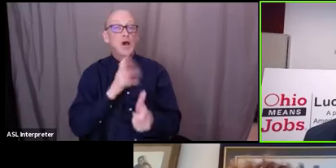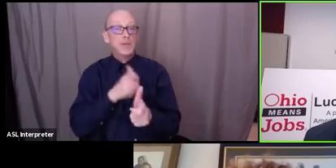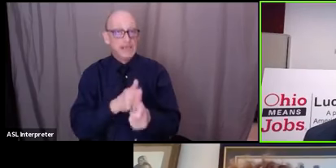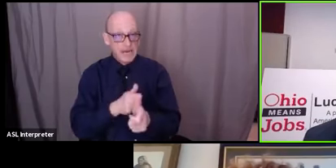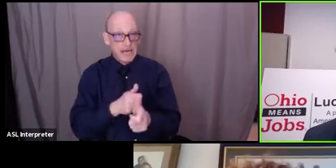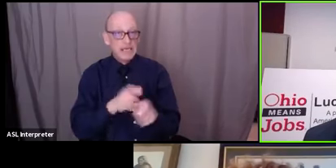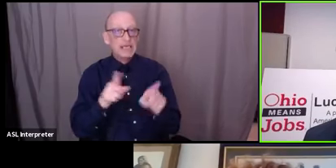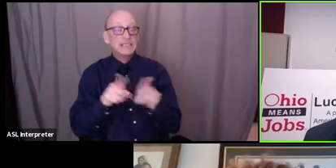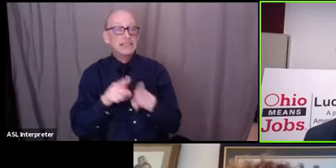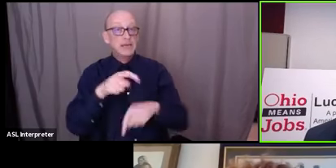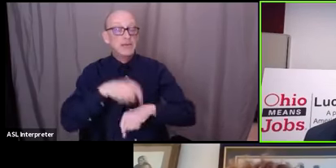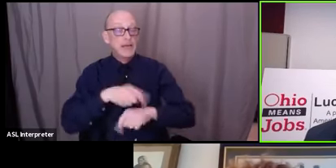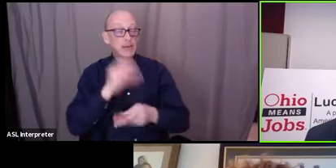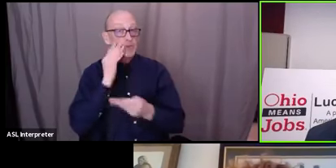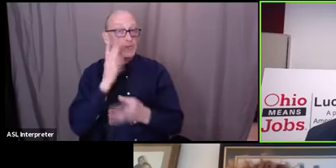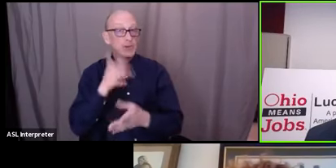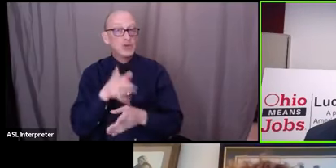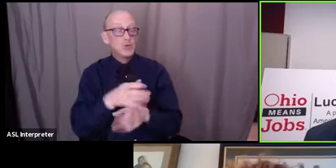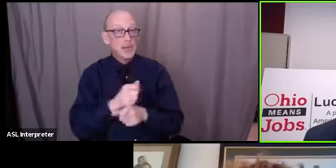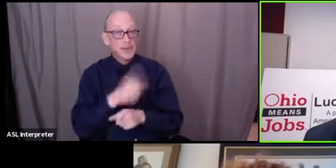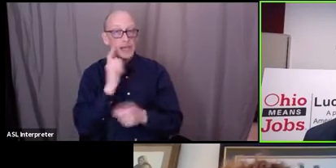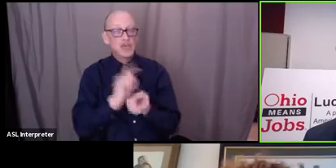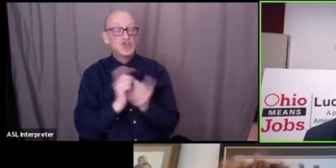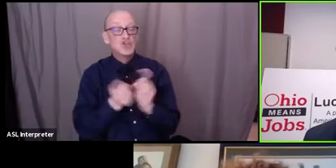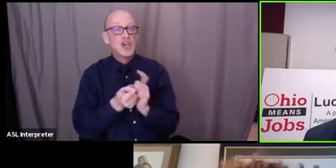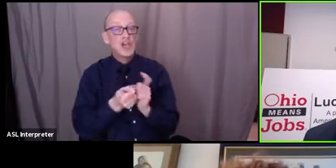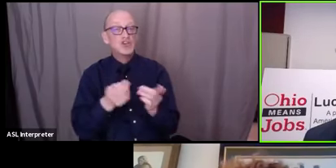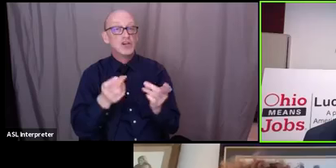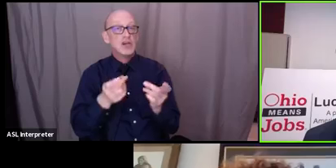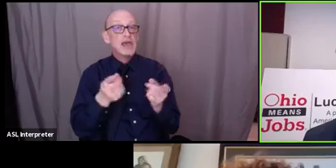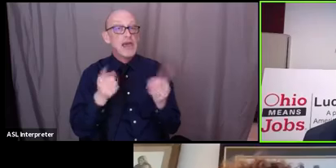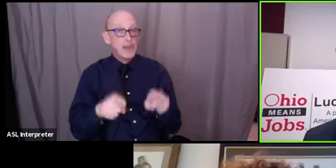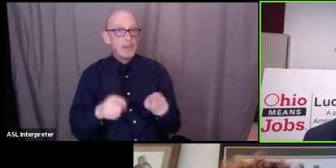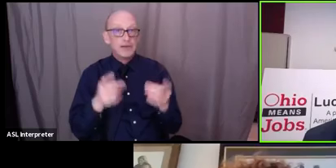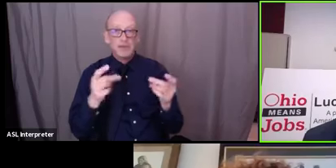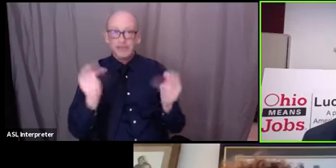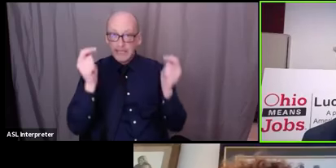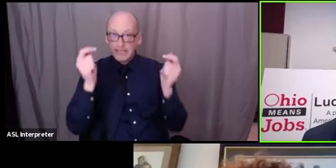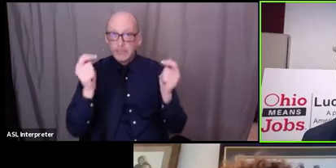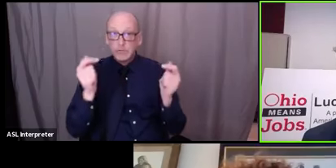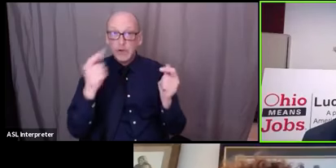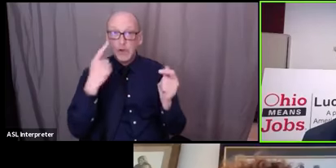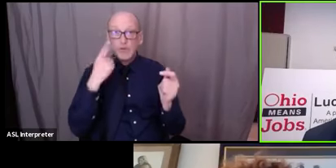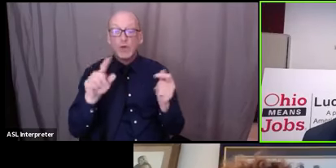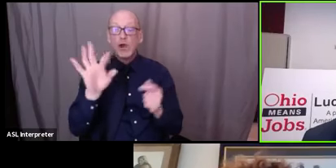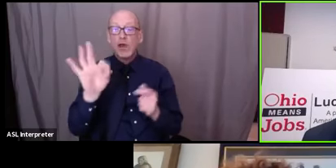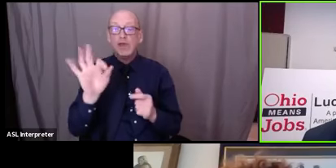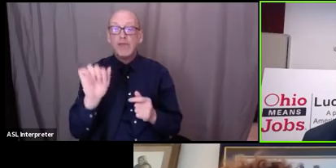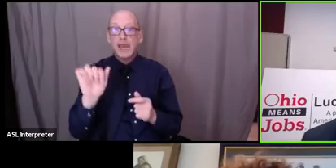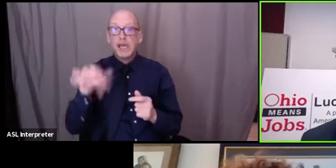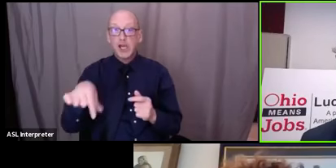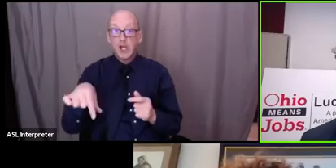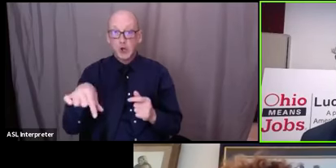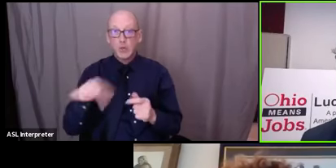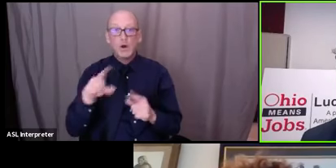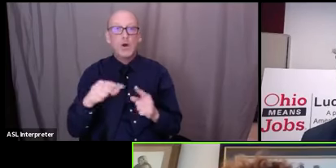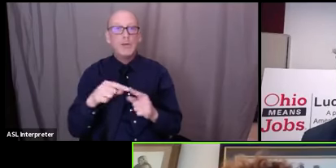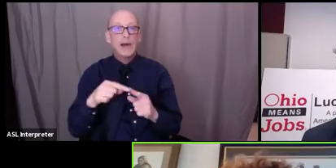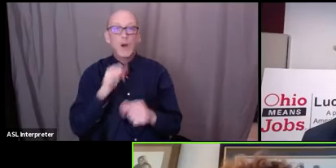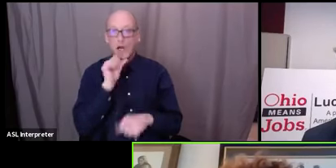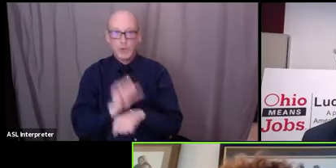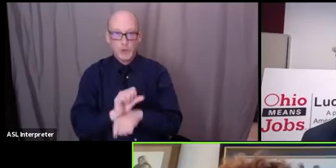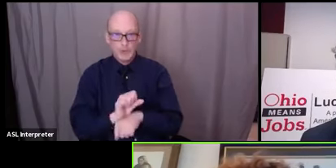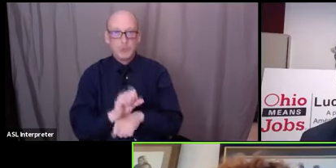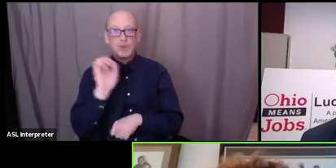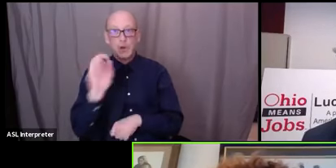information that you can receive because changes are happening very rapidly uh for the faqs all about unemployment yeah